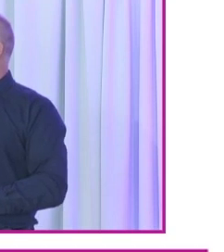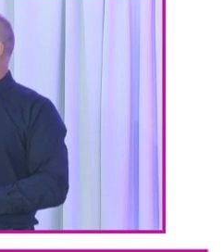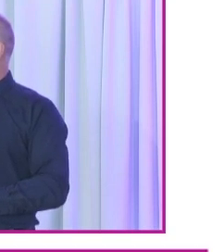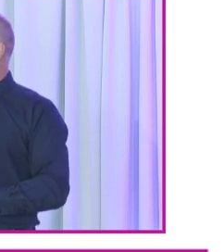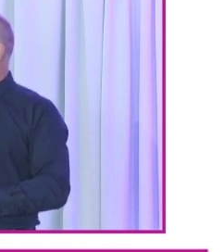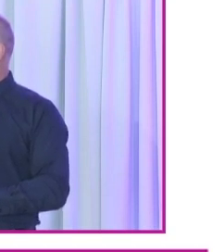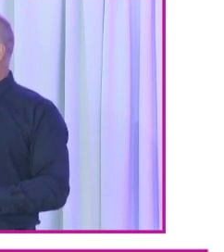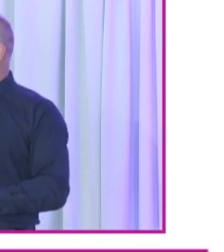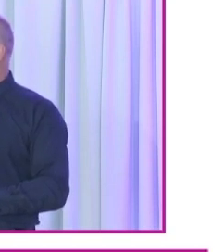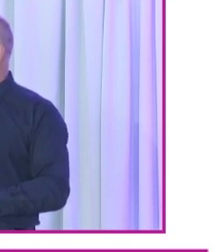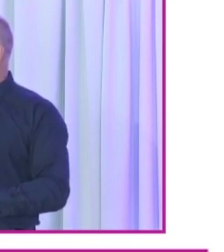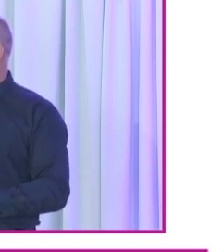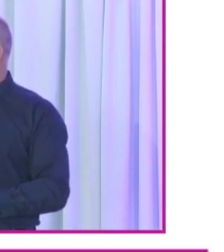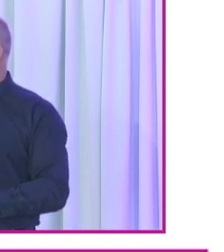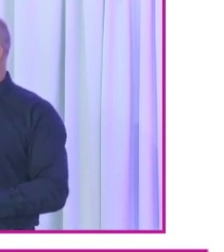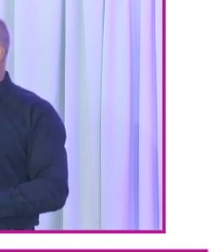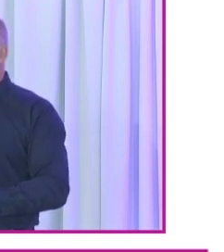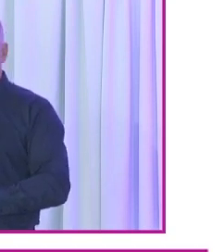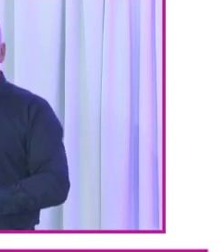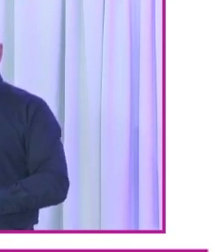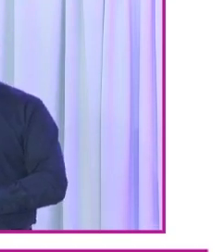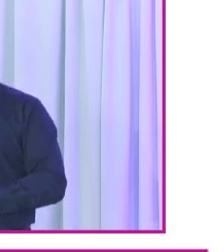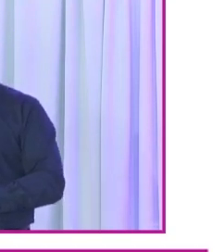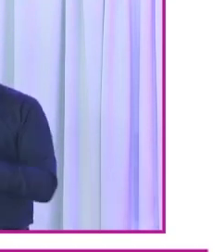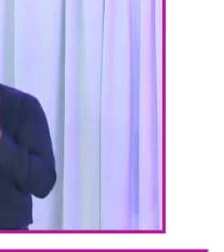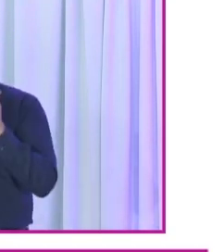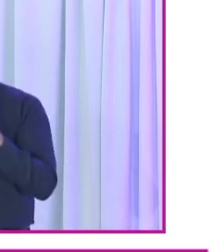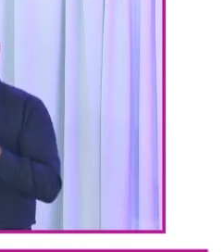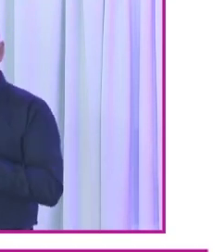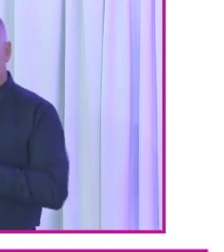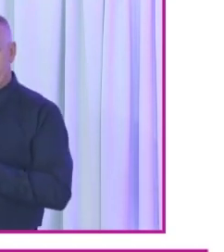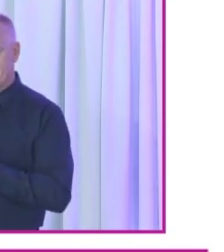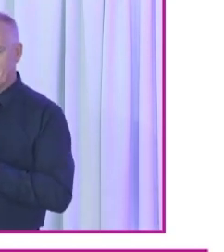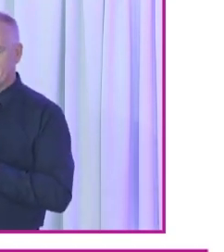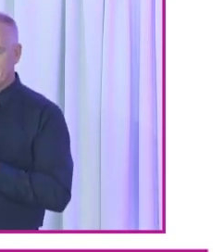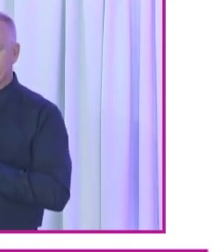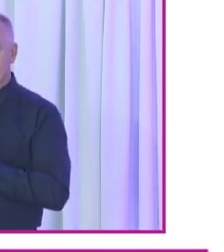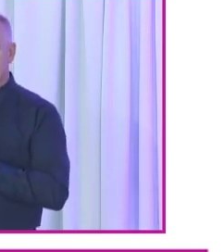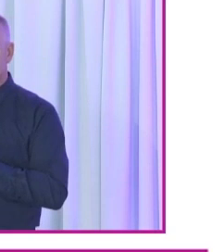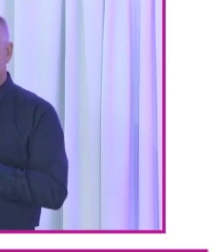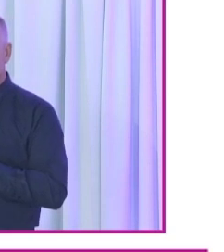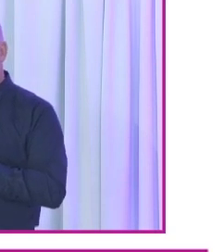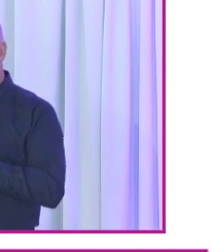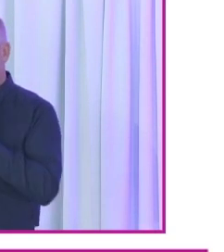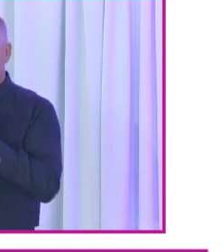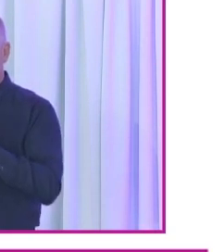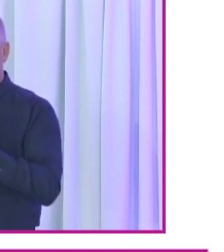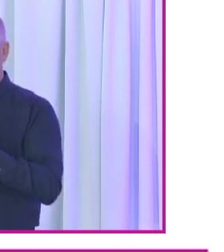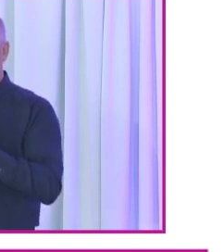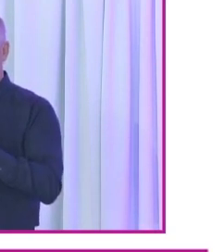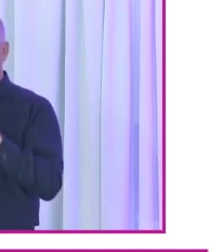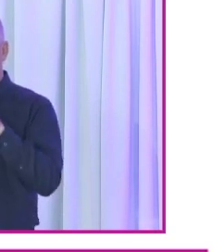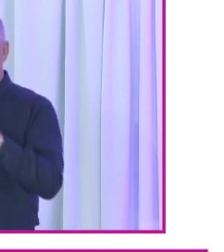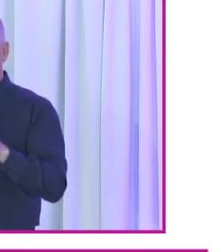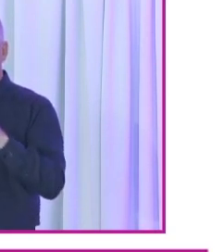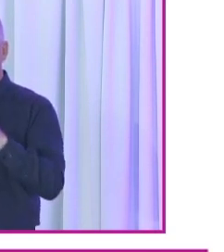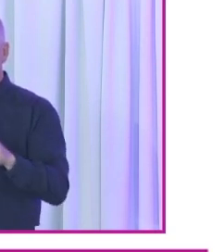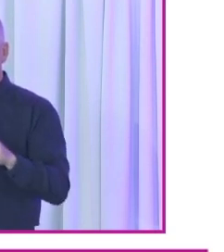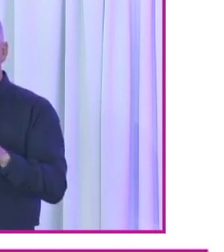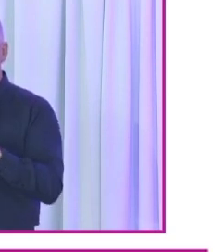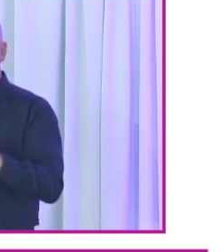What I suppose is important to note about this was that it really was just capture a snapshot